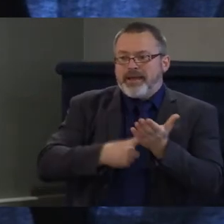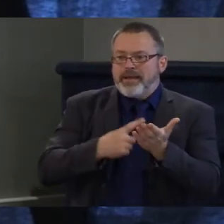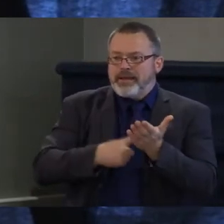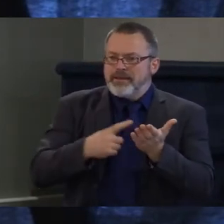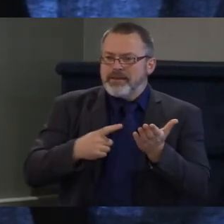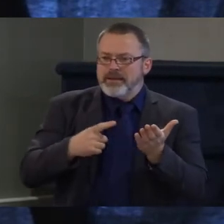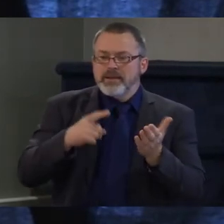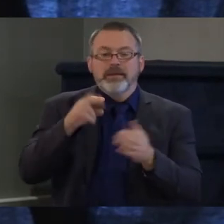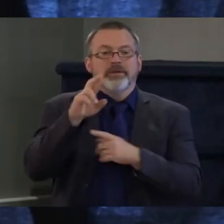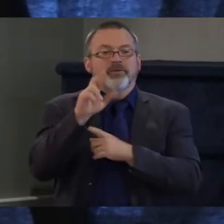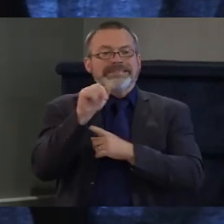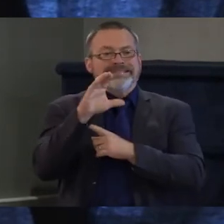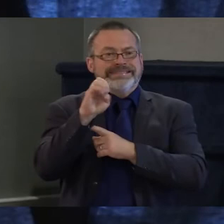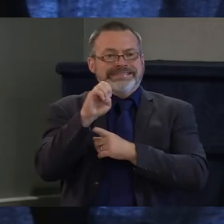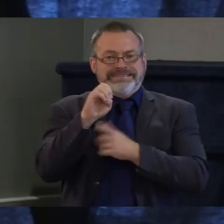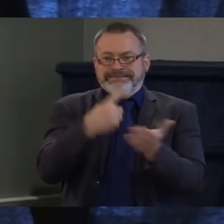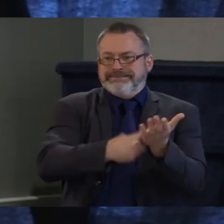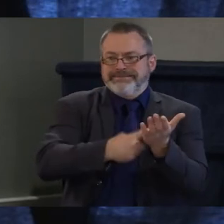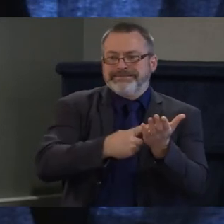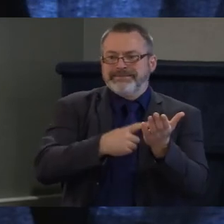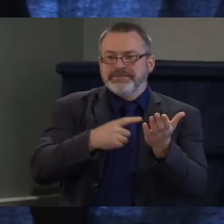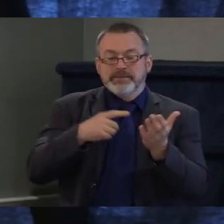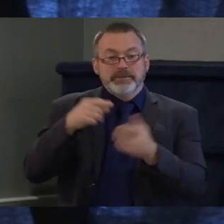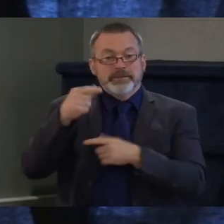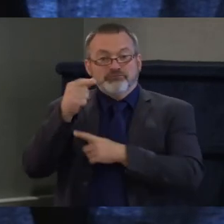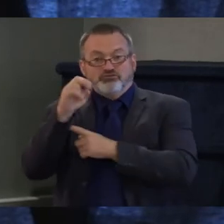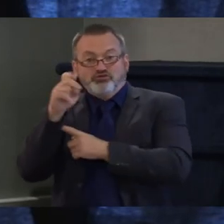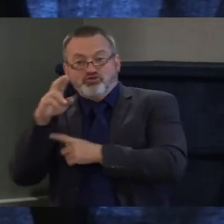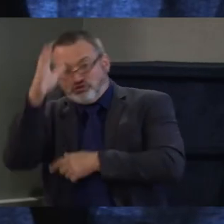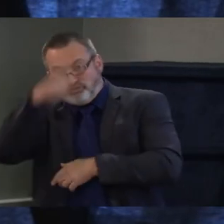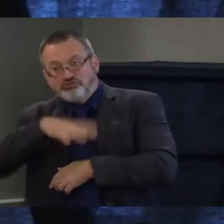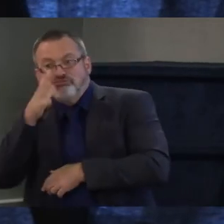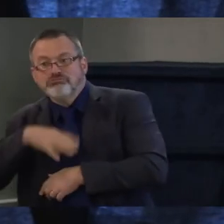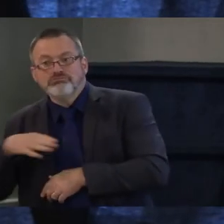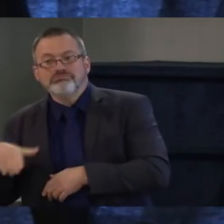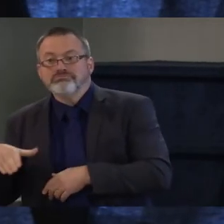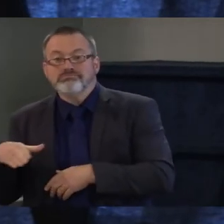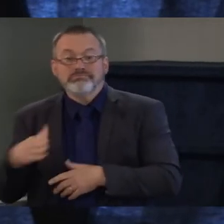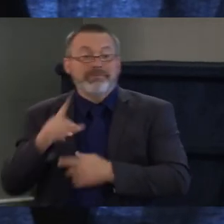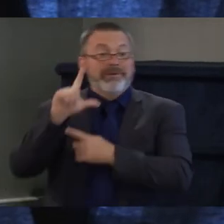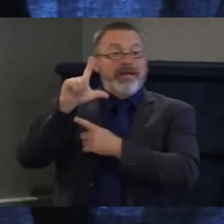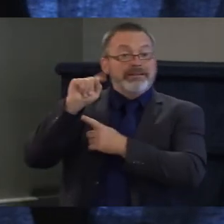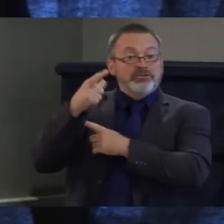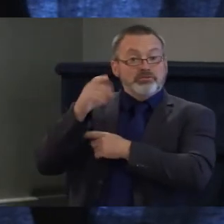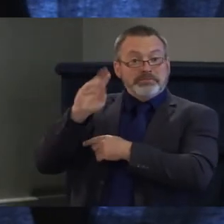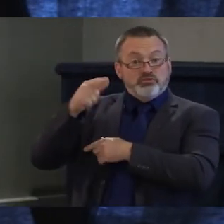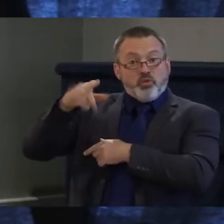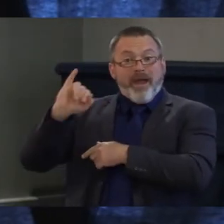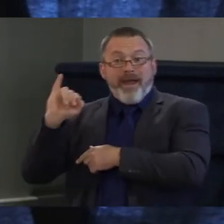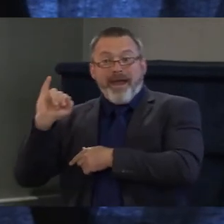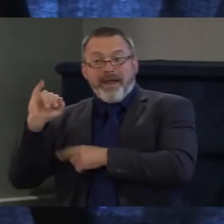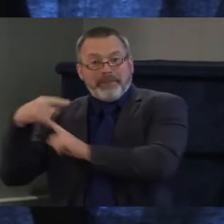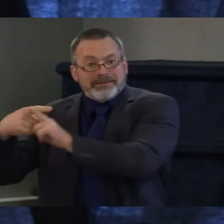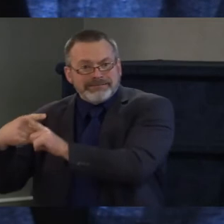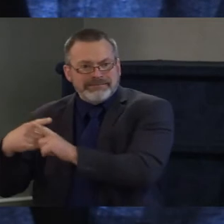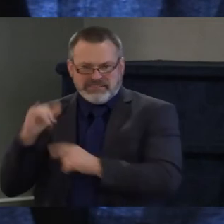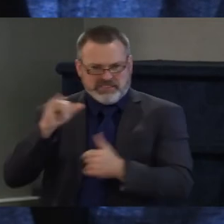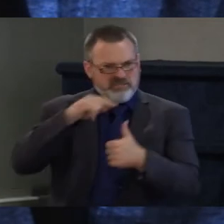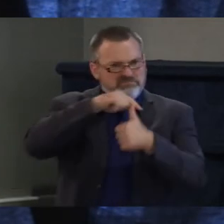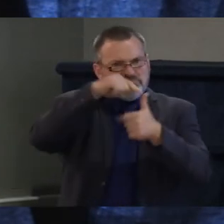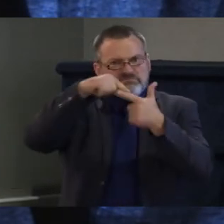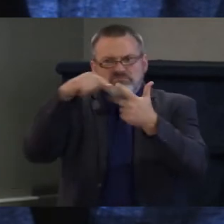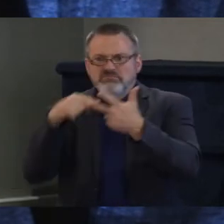gender and of lgbtq plus and how that uh interacts with um the disability